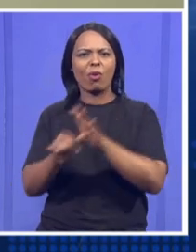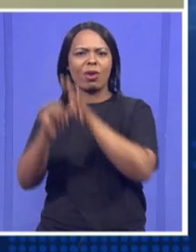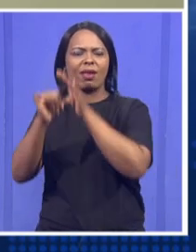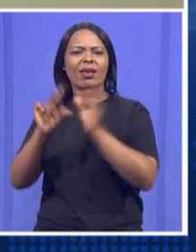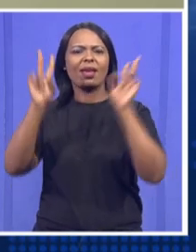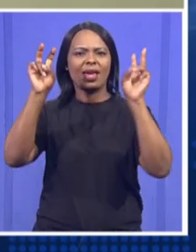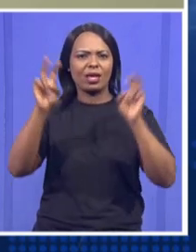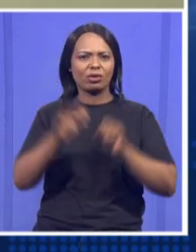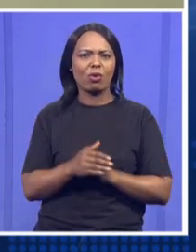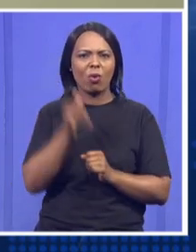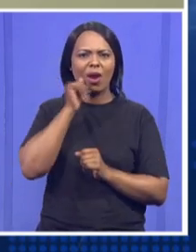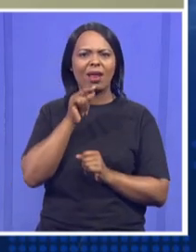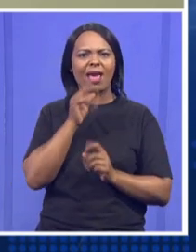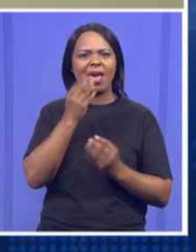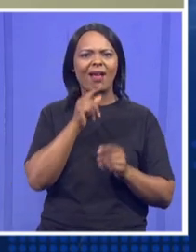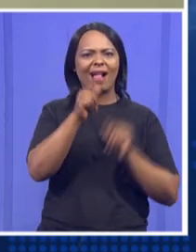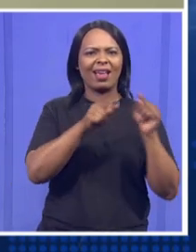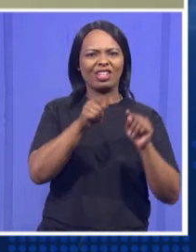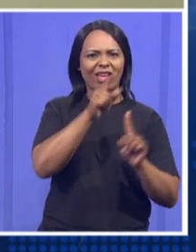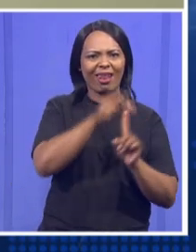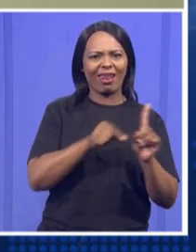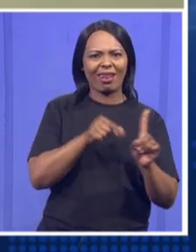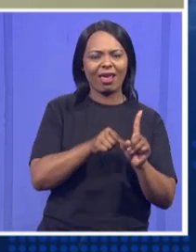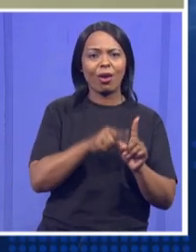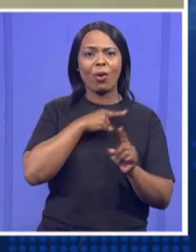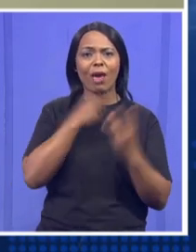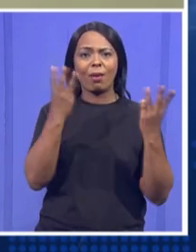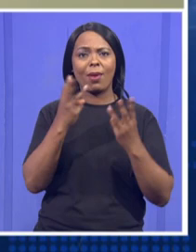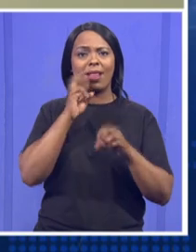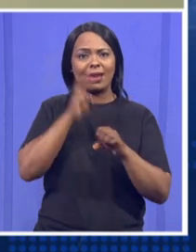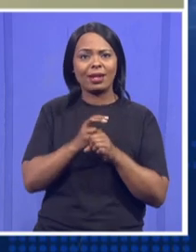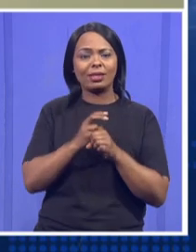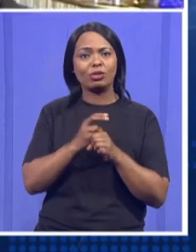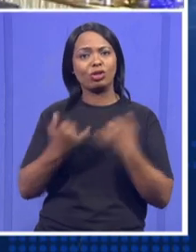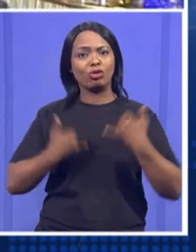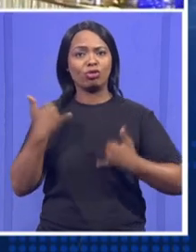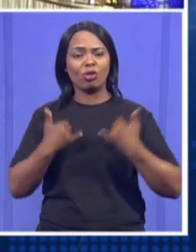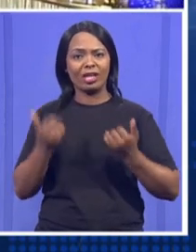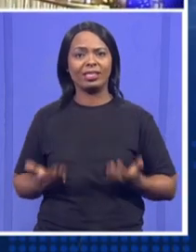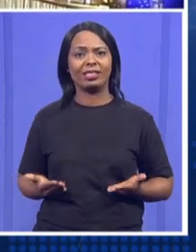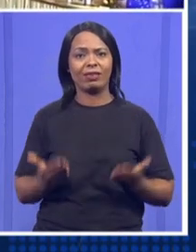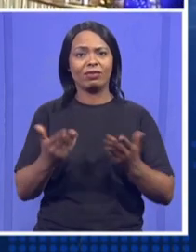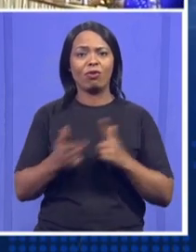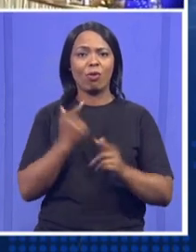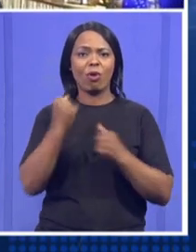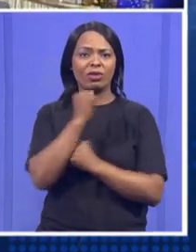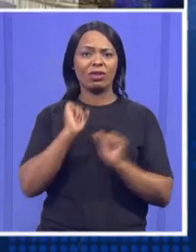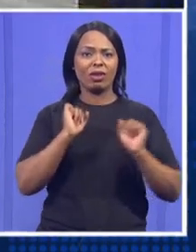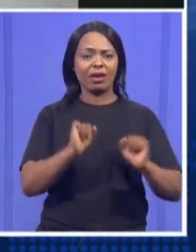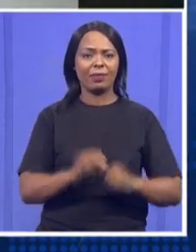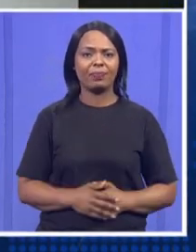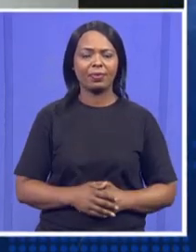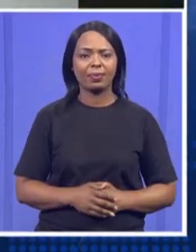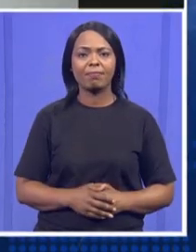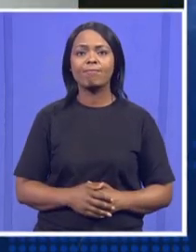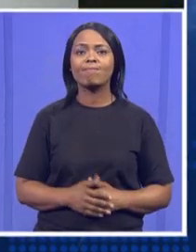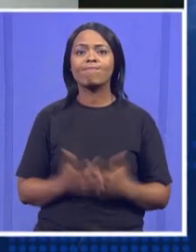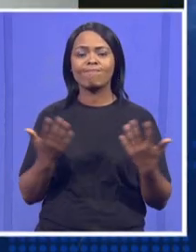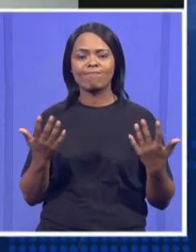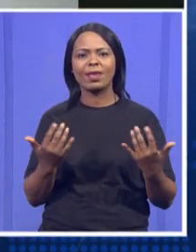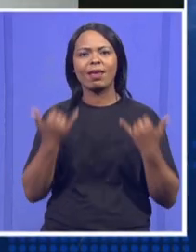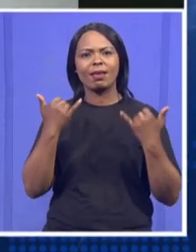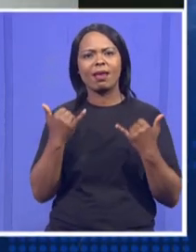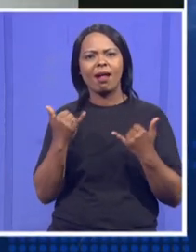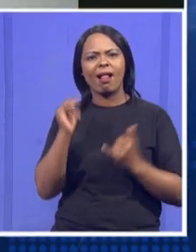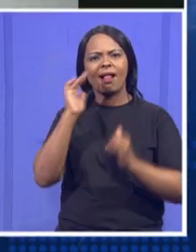in ensuring that the people of Houtian enjoy the services that come from his office. So just give us a crystal ball moment